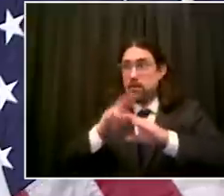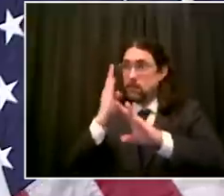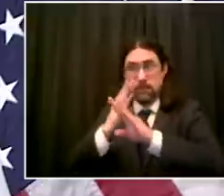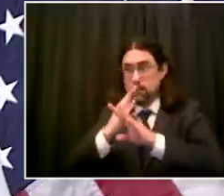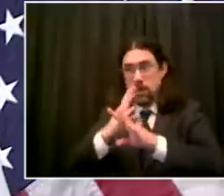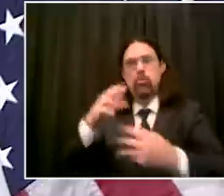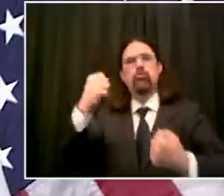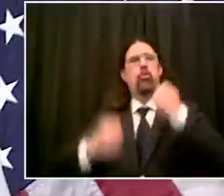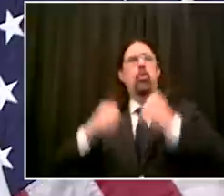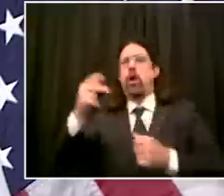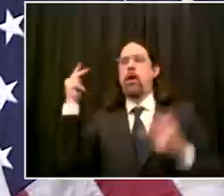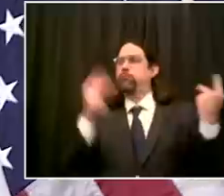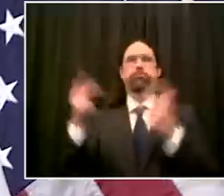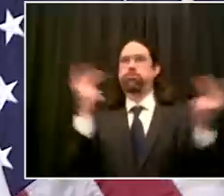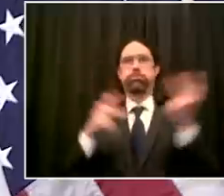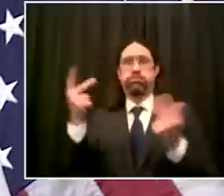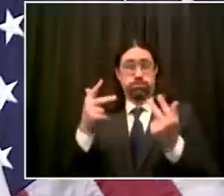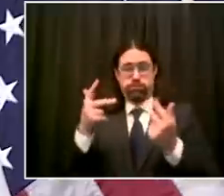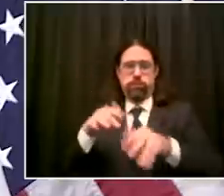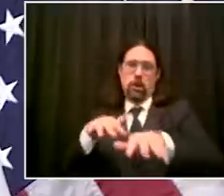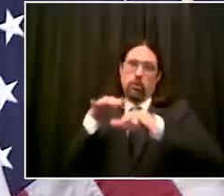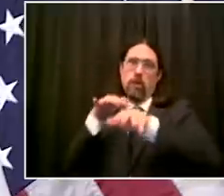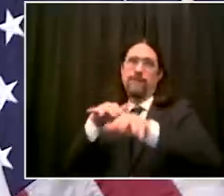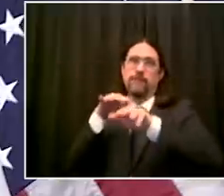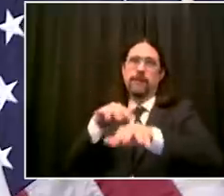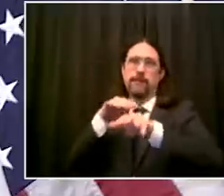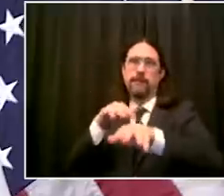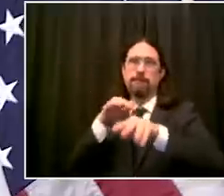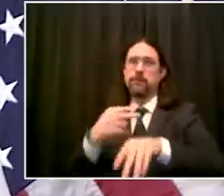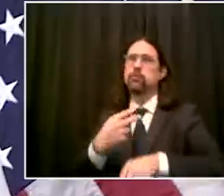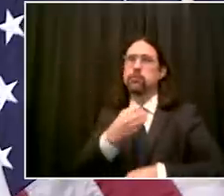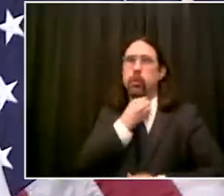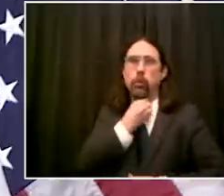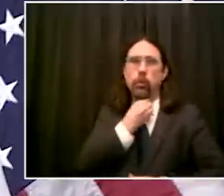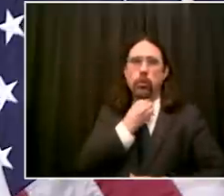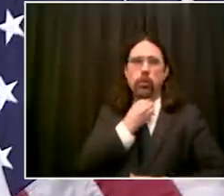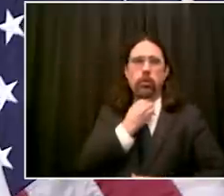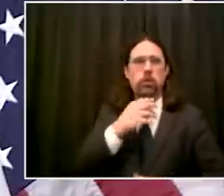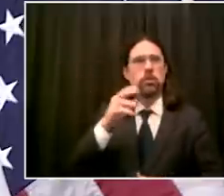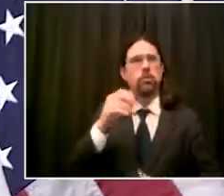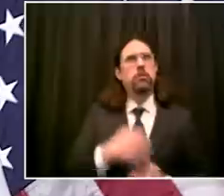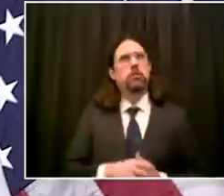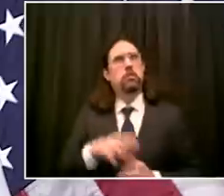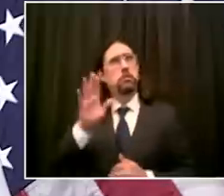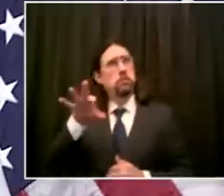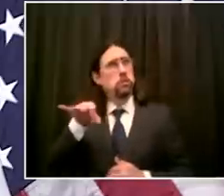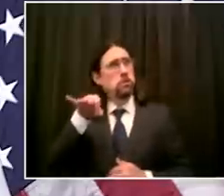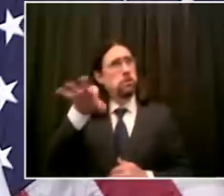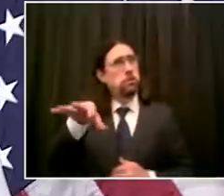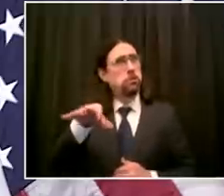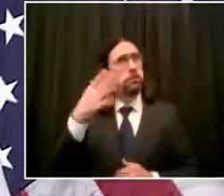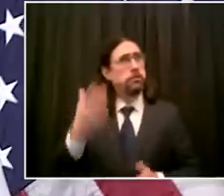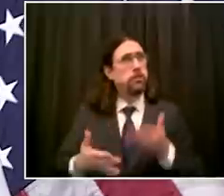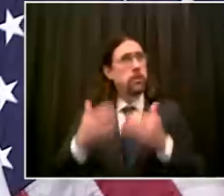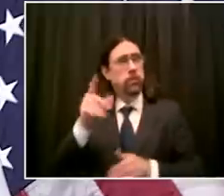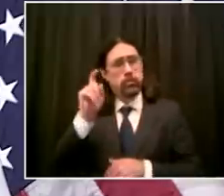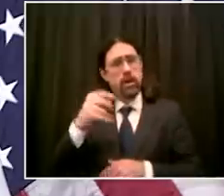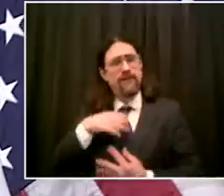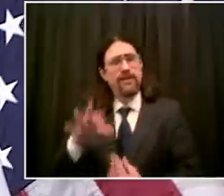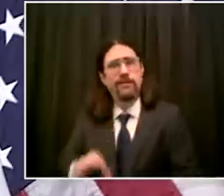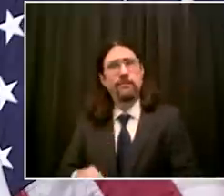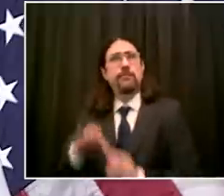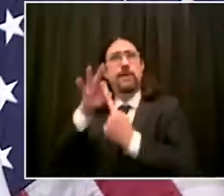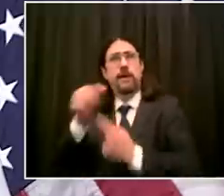um okay so let me try the simplest big picture right now we just went over our daily